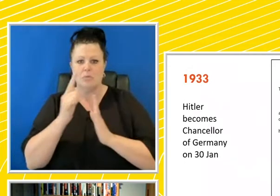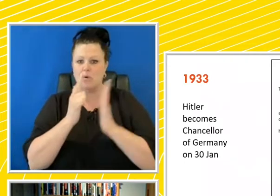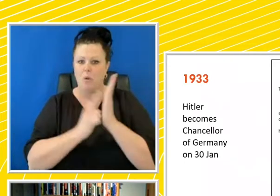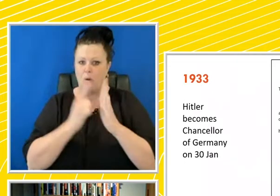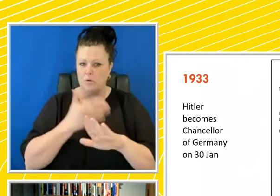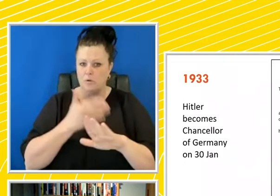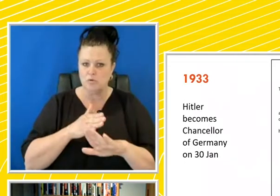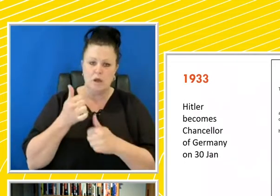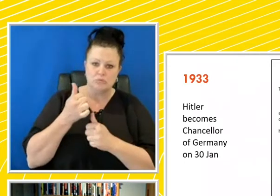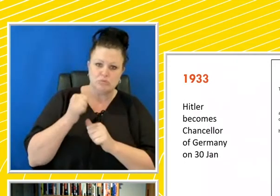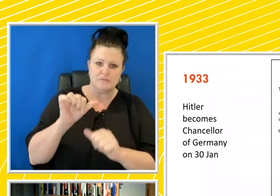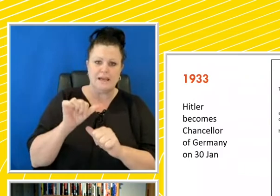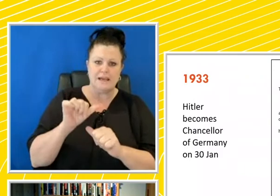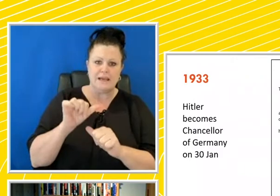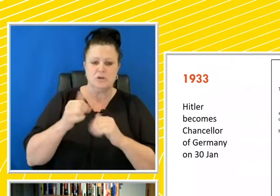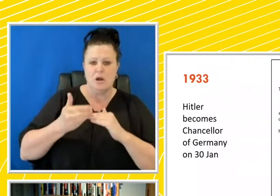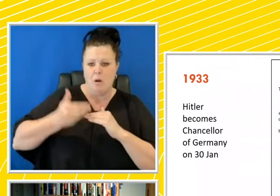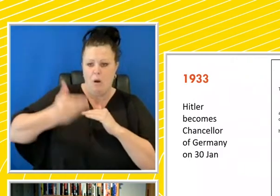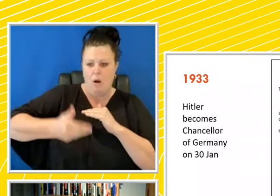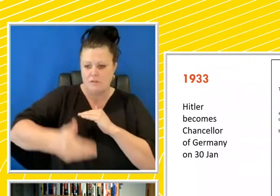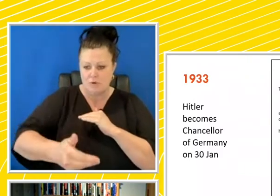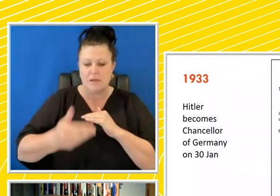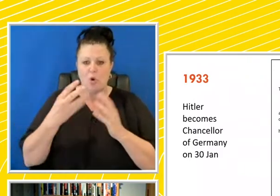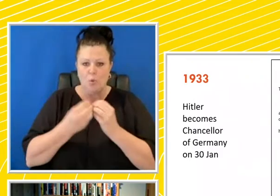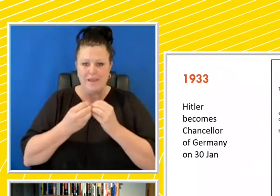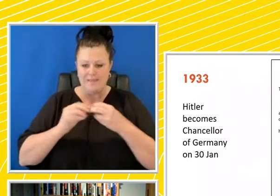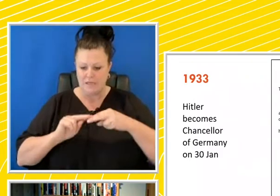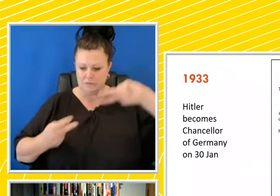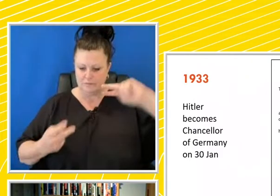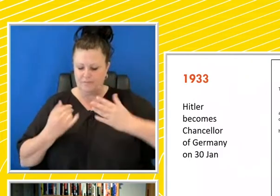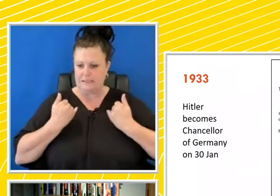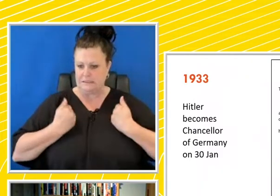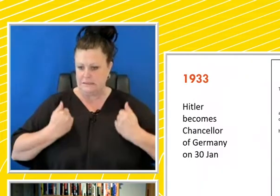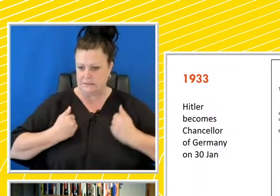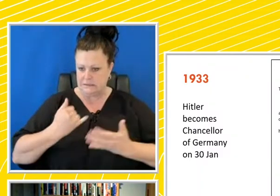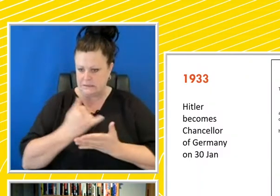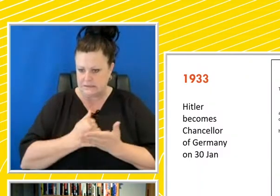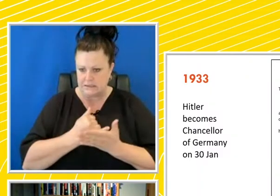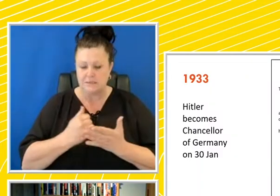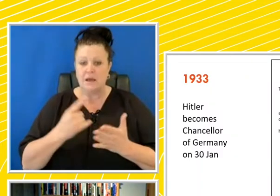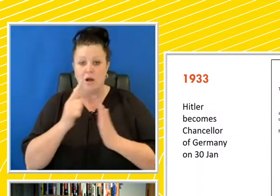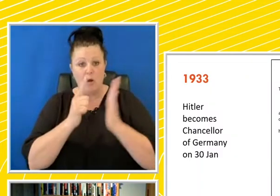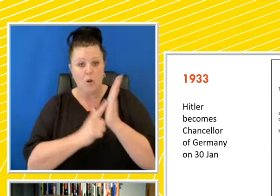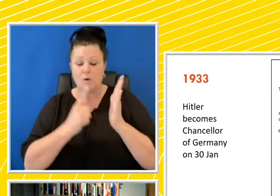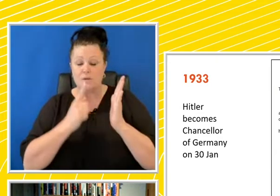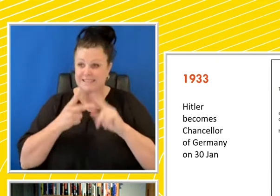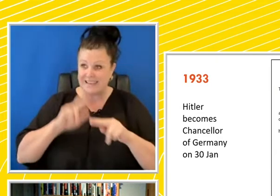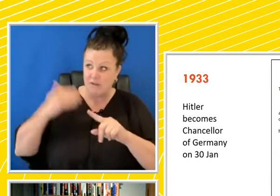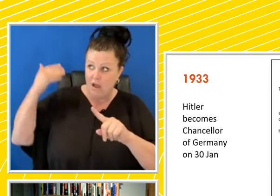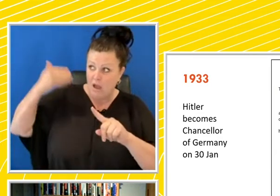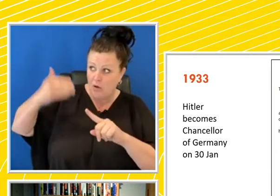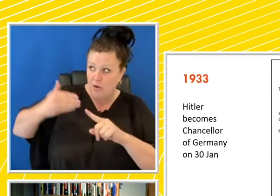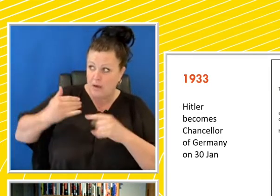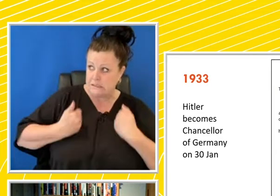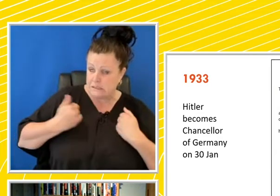prevention of offspring with hereditary diseases. And the right government imposes this law for anyone who's suffering from hereditary disease